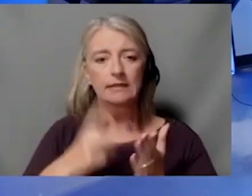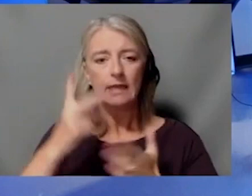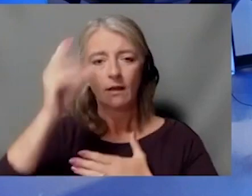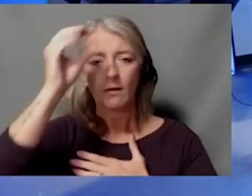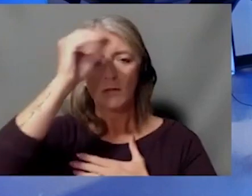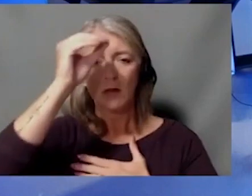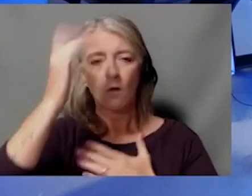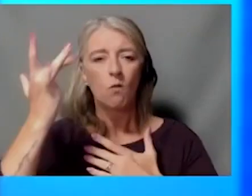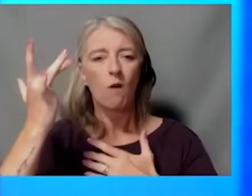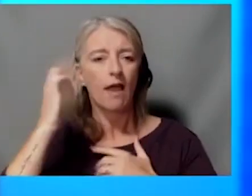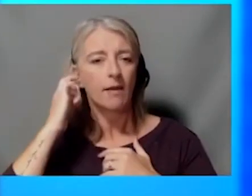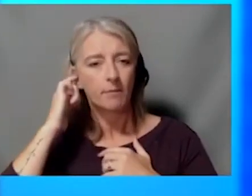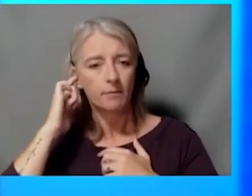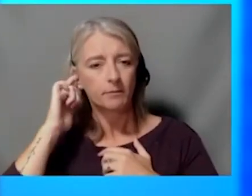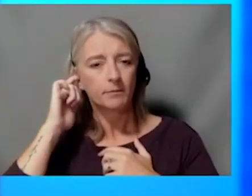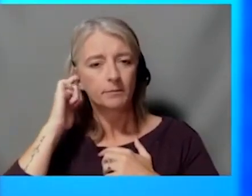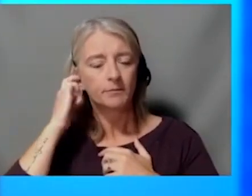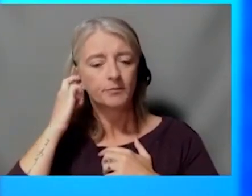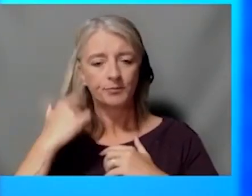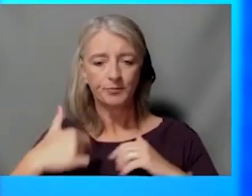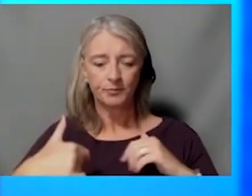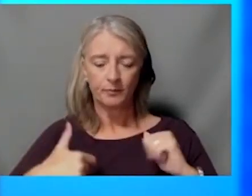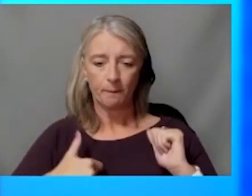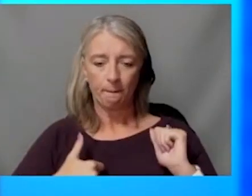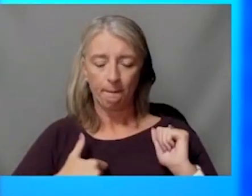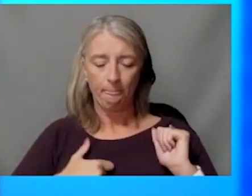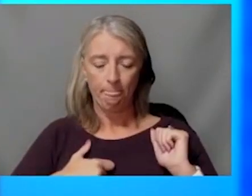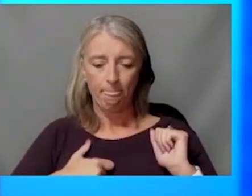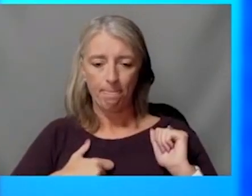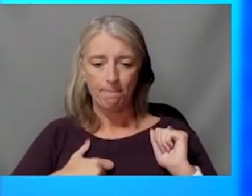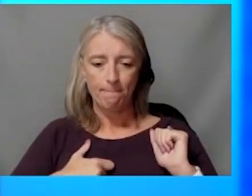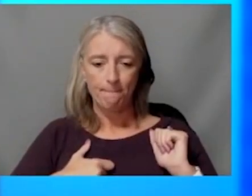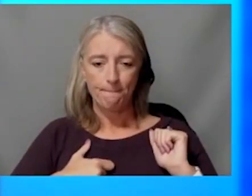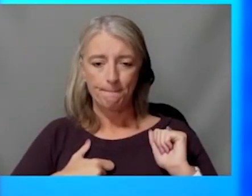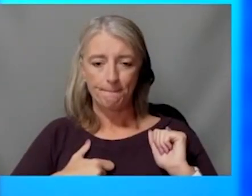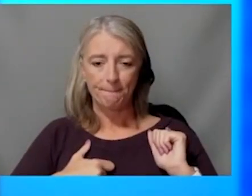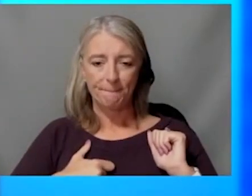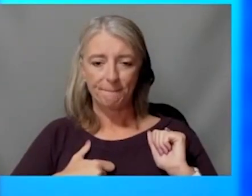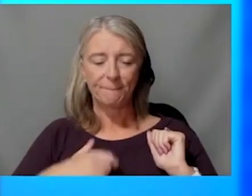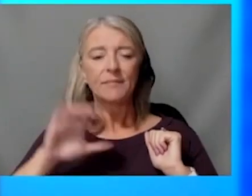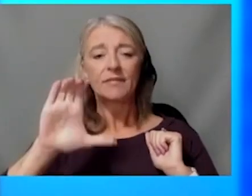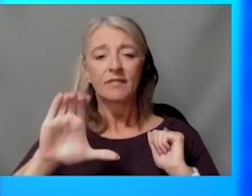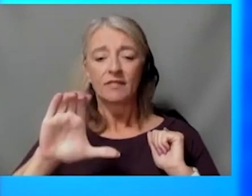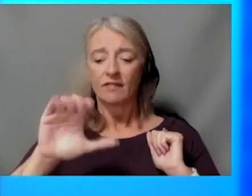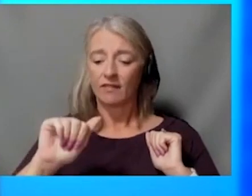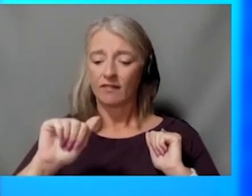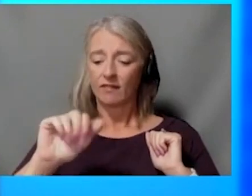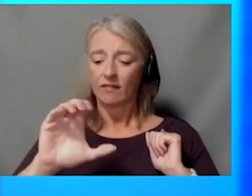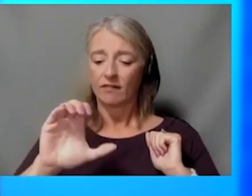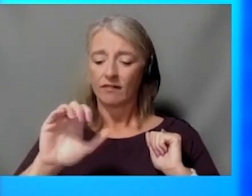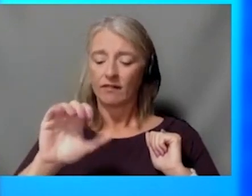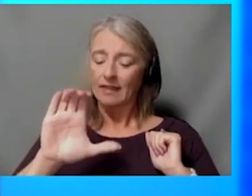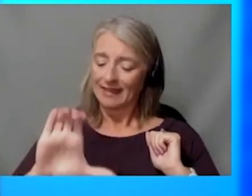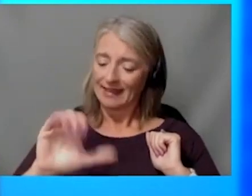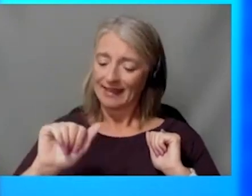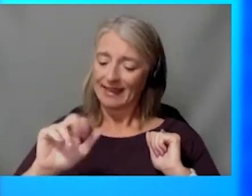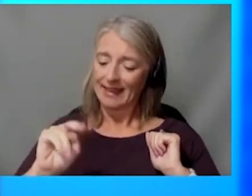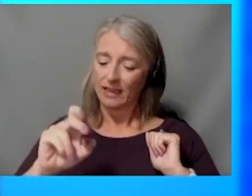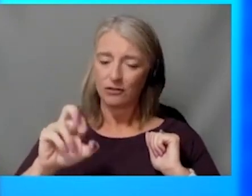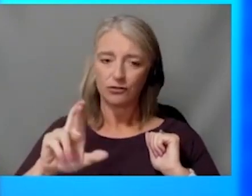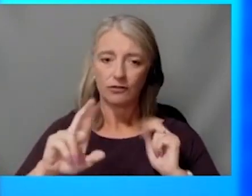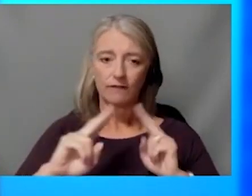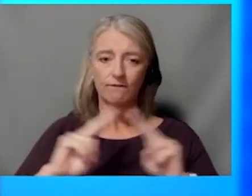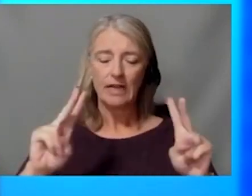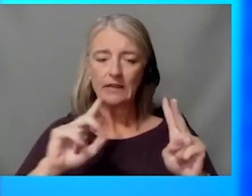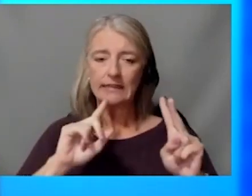matter? I think that cancer is a very serious disease. It's often life-threatening. And